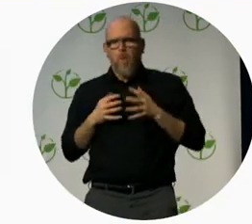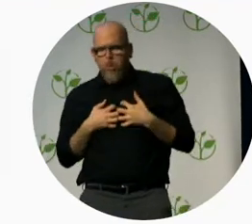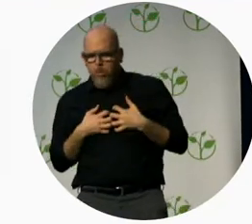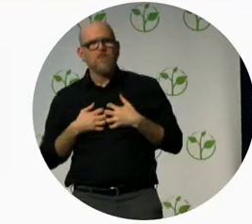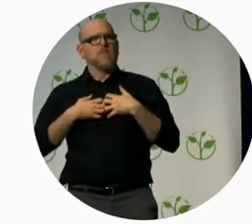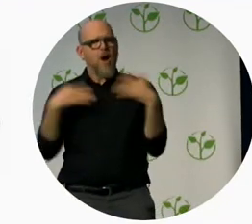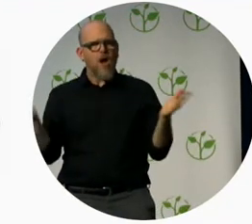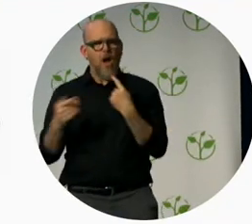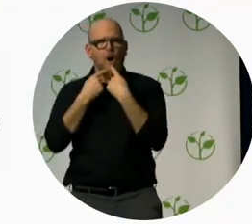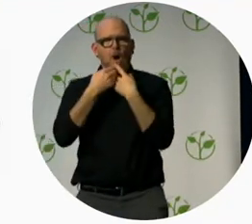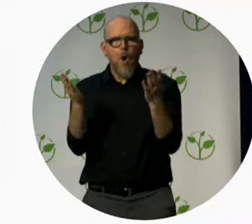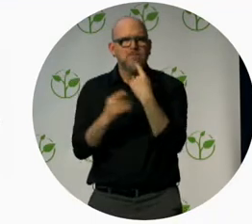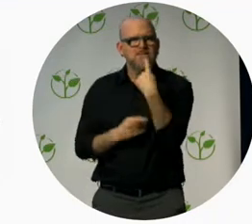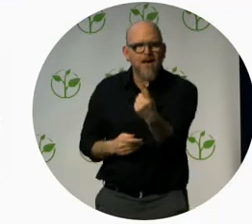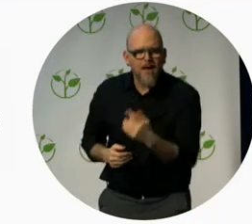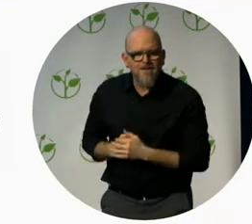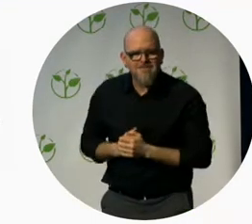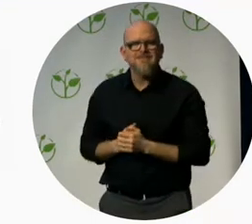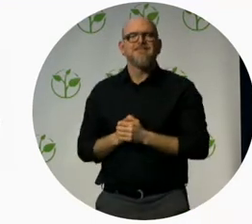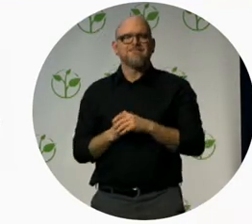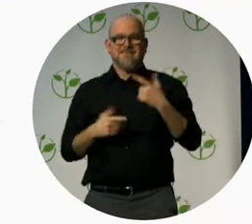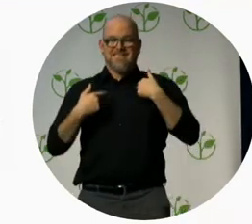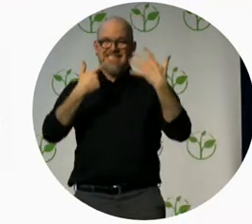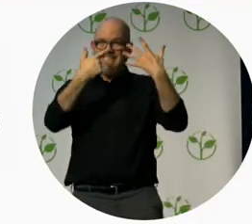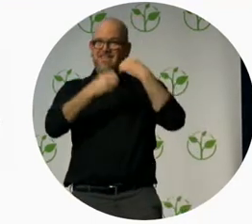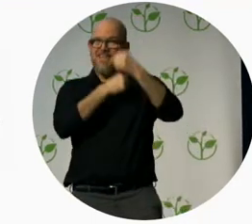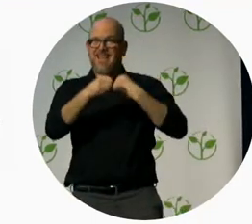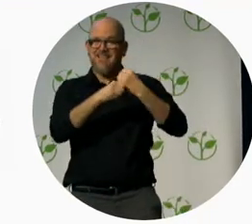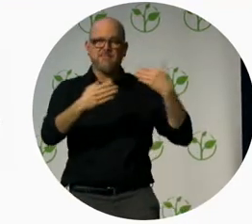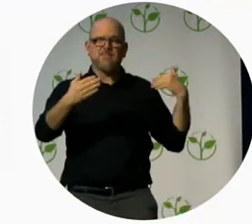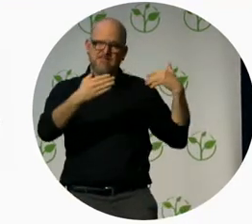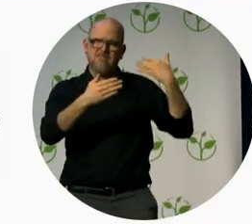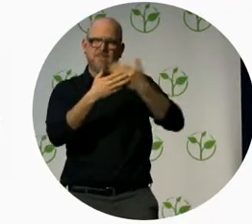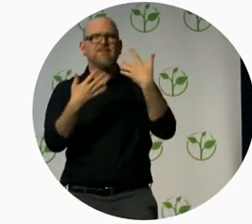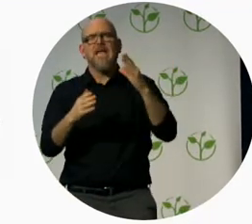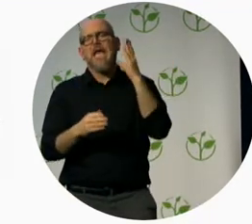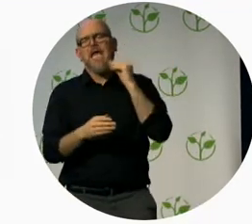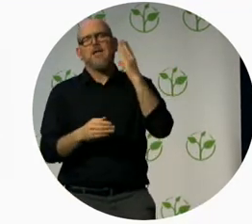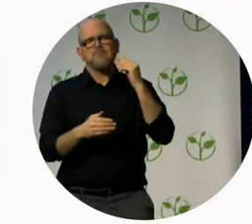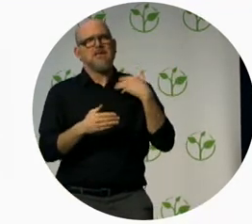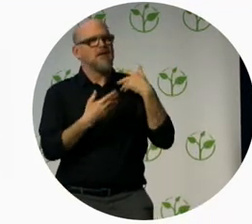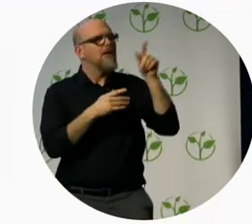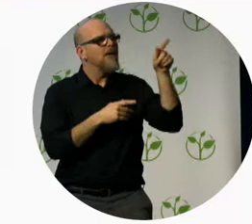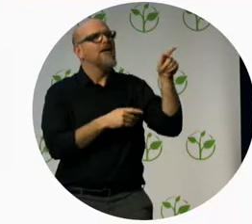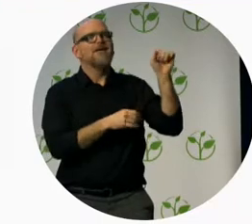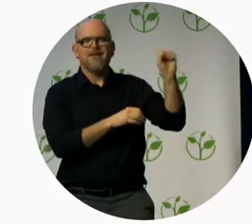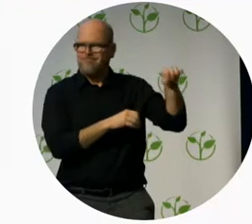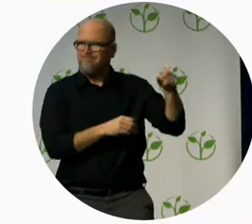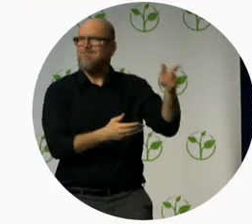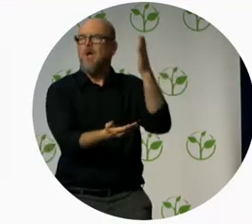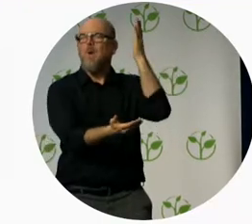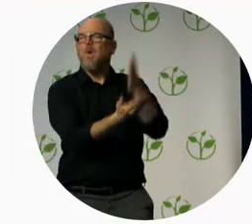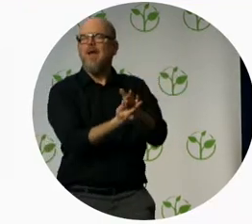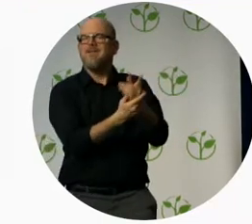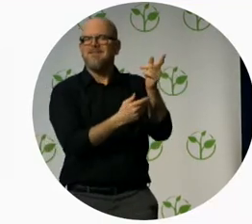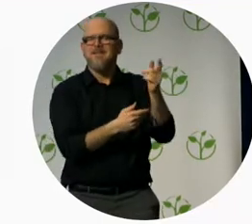seven years, we've learned so much on our journey. And I've tried to share a little of what we've learned today. But we're just really